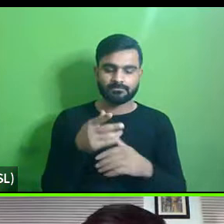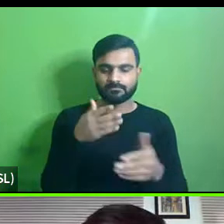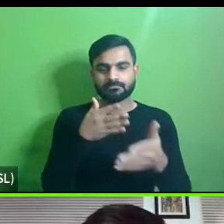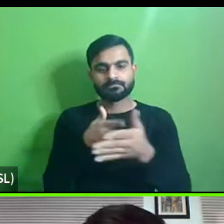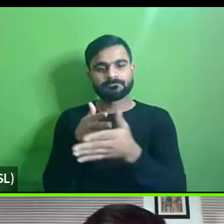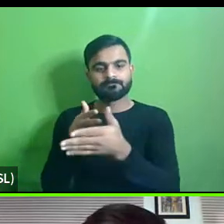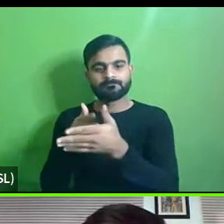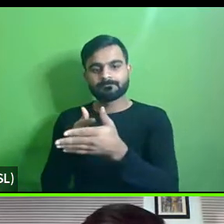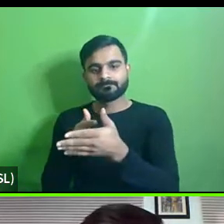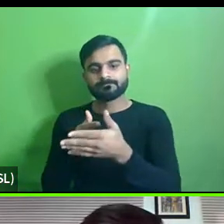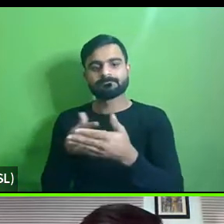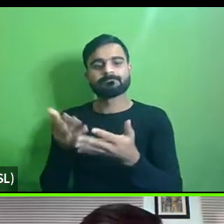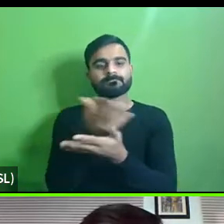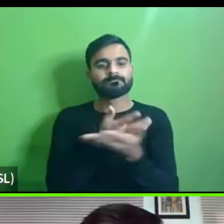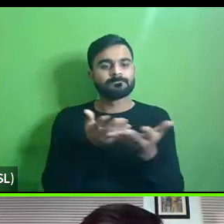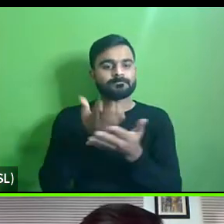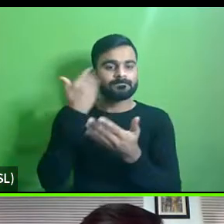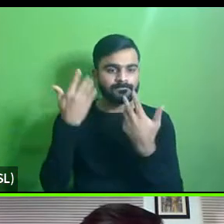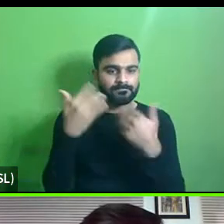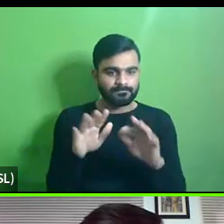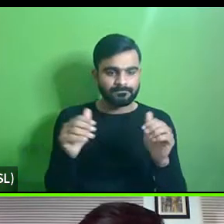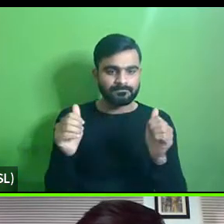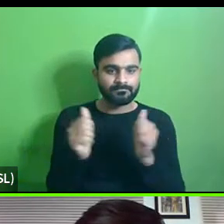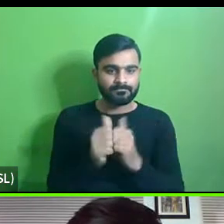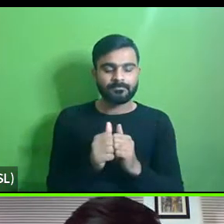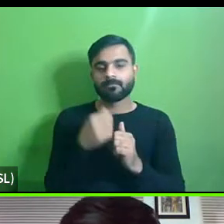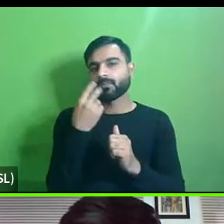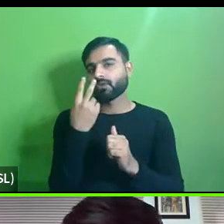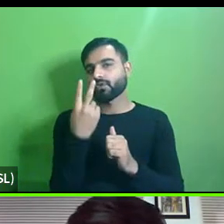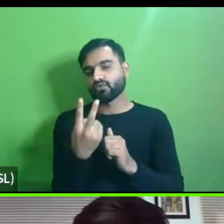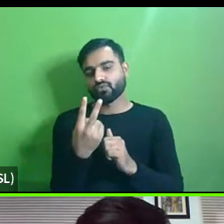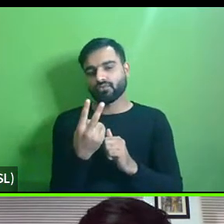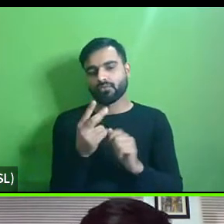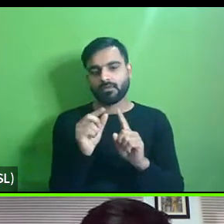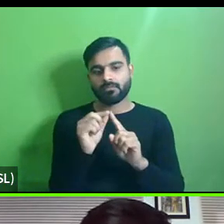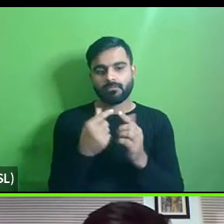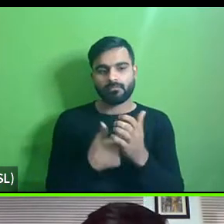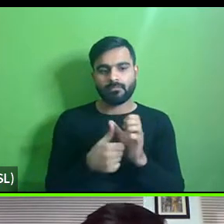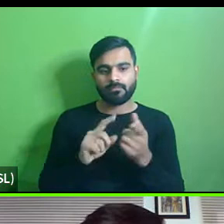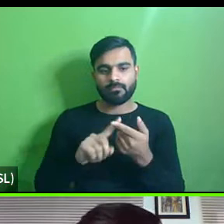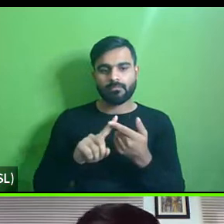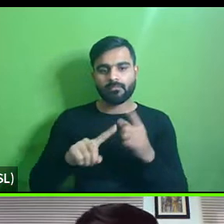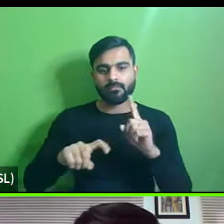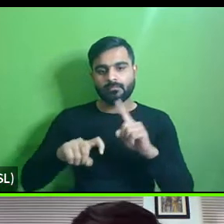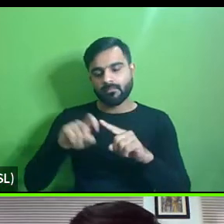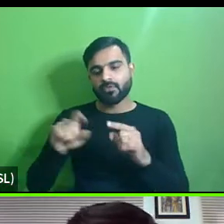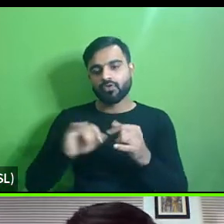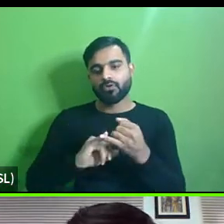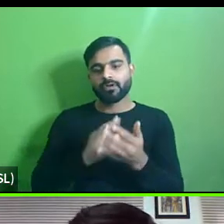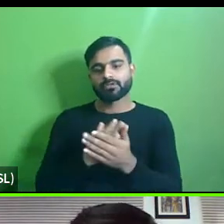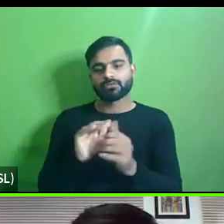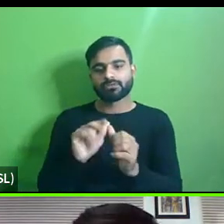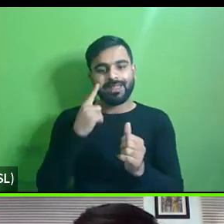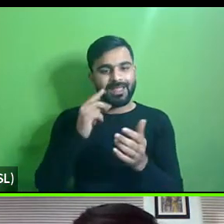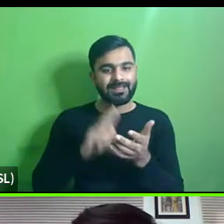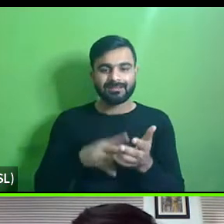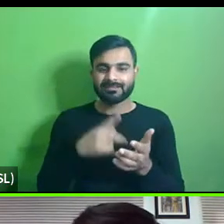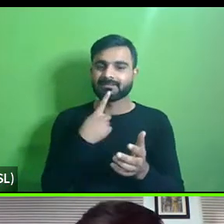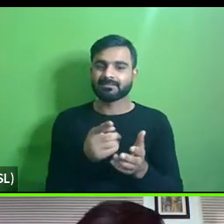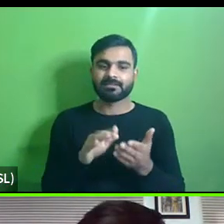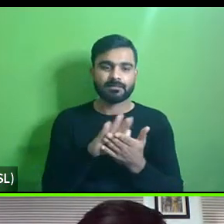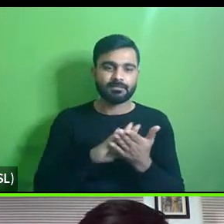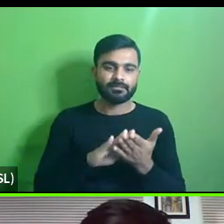uh which were discussed earlier and will add to what uh prateek and dr shalini had said so basically uh